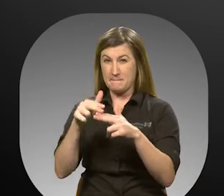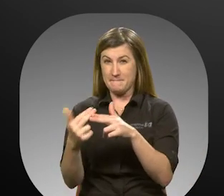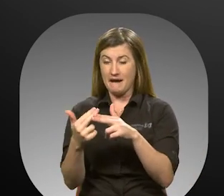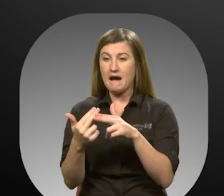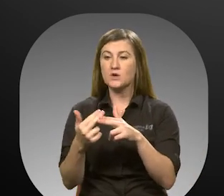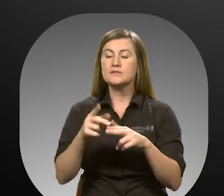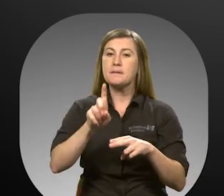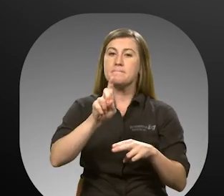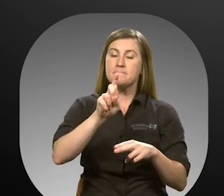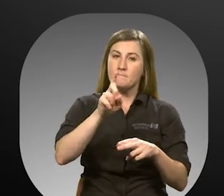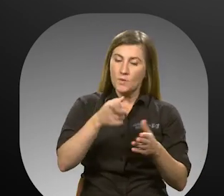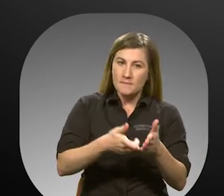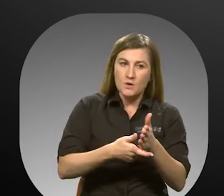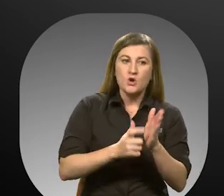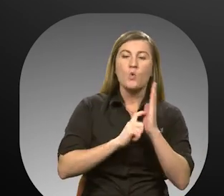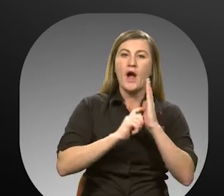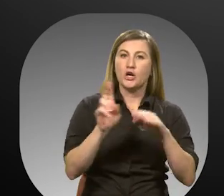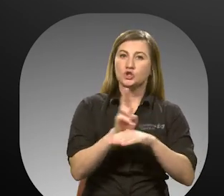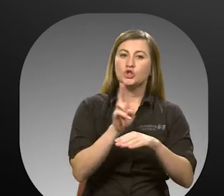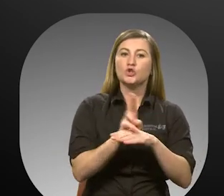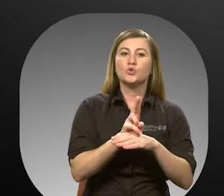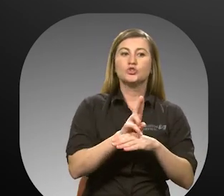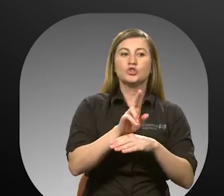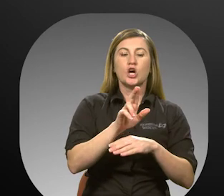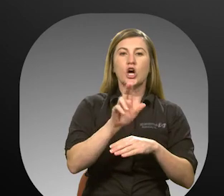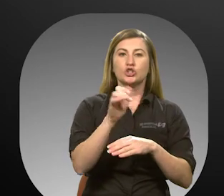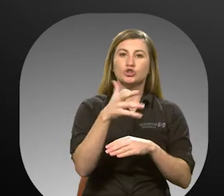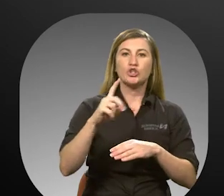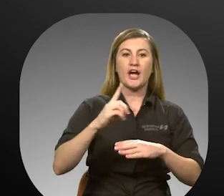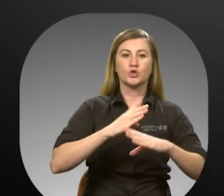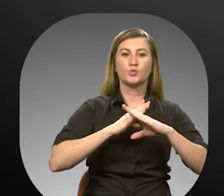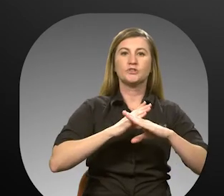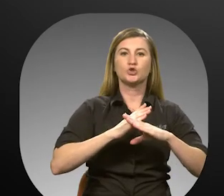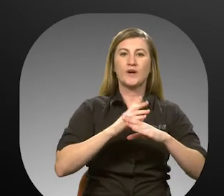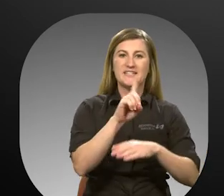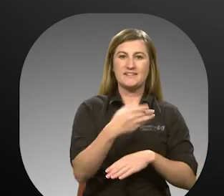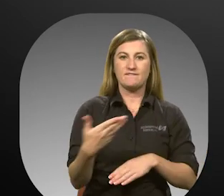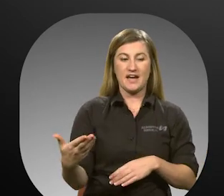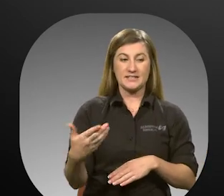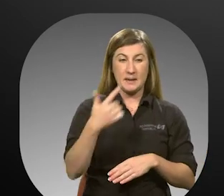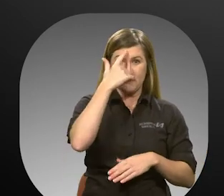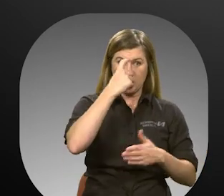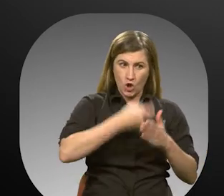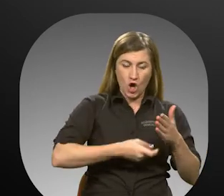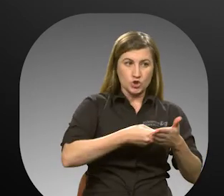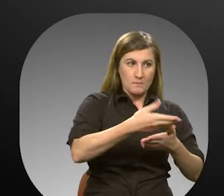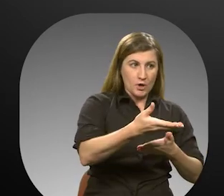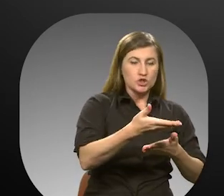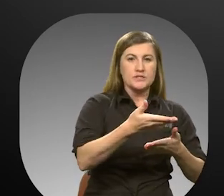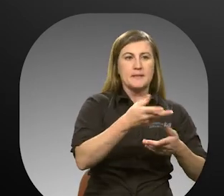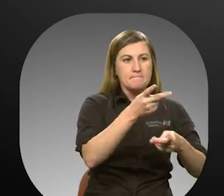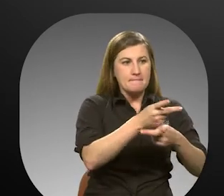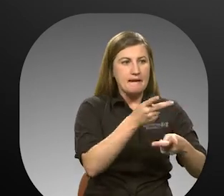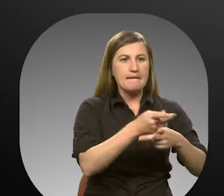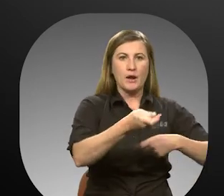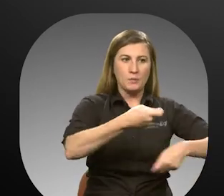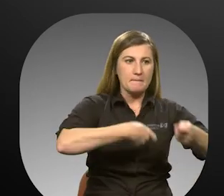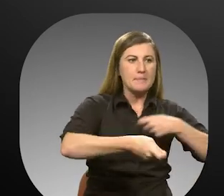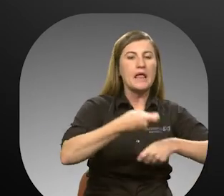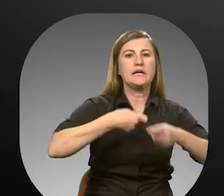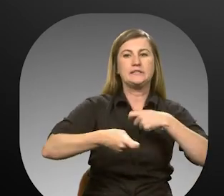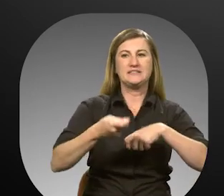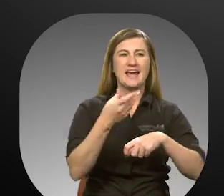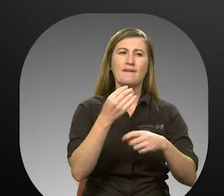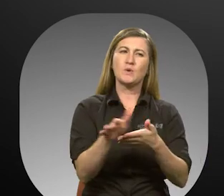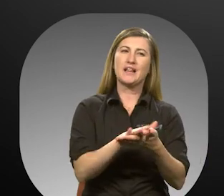pounds will be required to use a child restraint device. Due to the cost of purchasing, maintaining, and replacing the devices, and